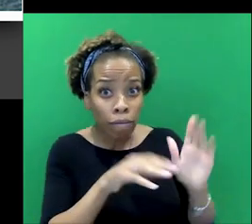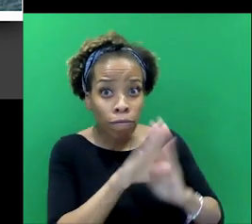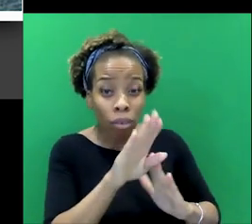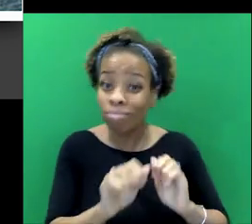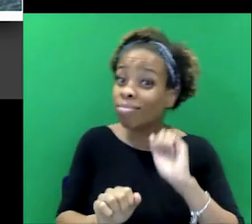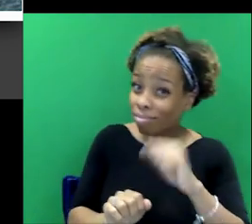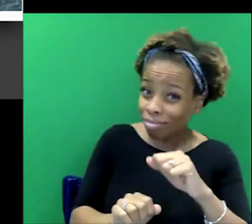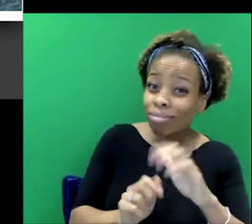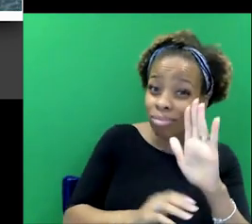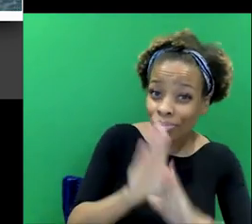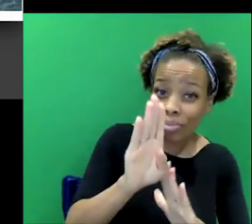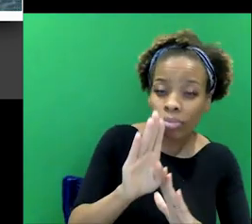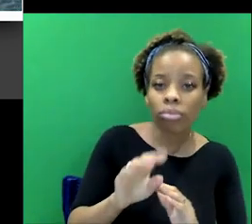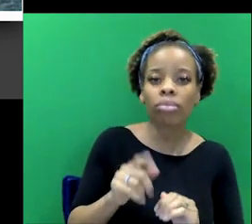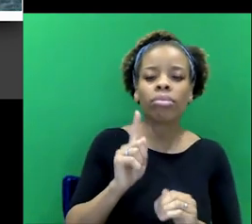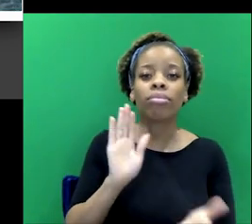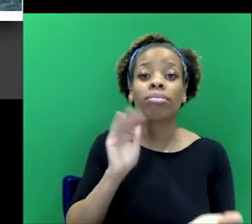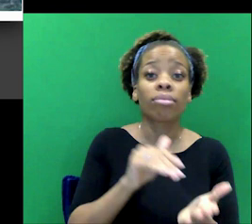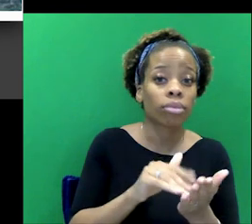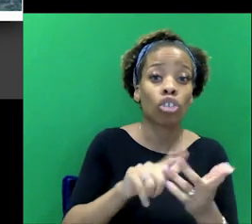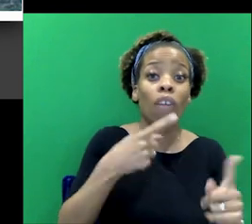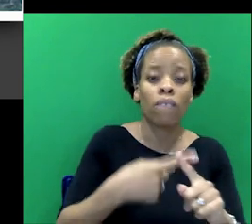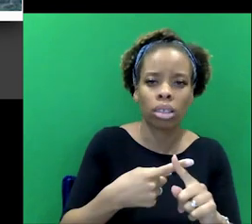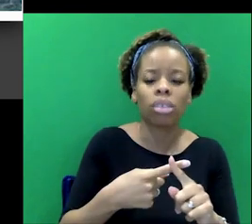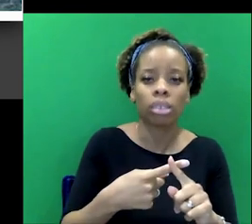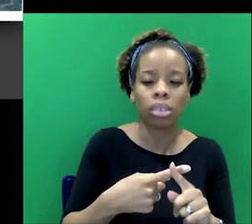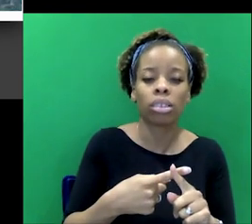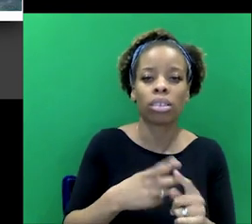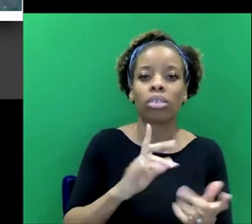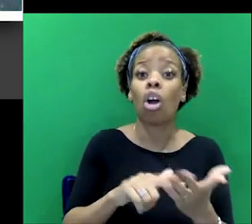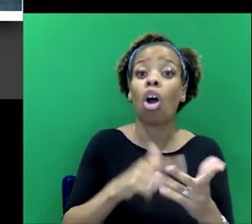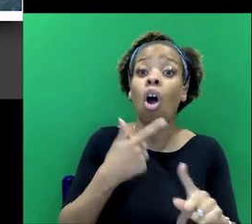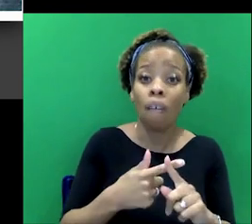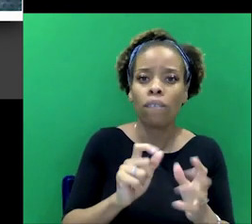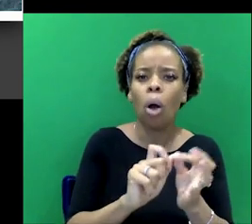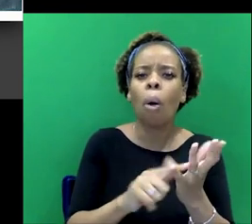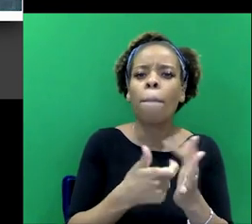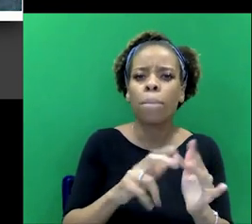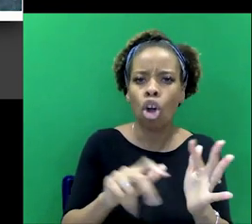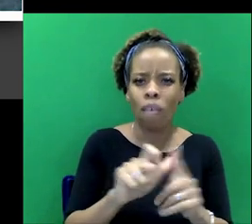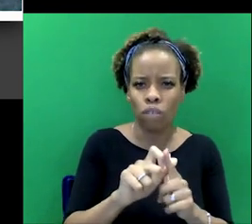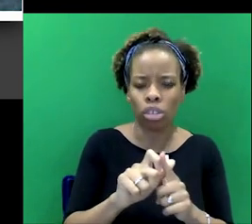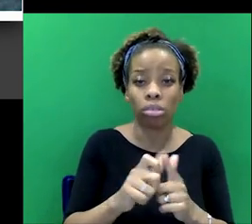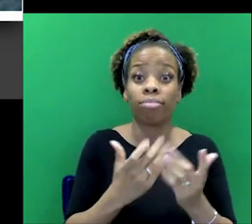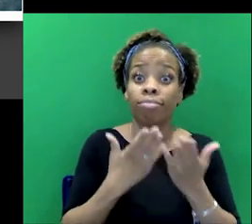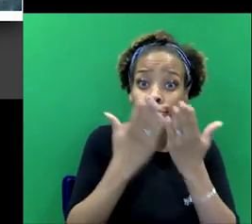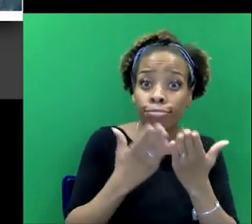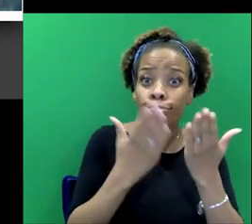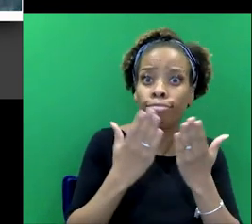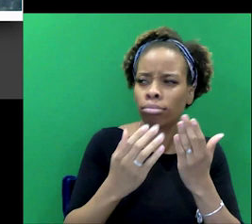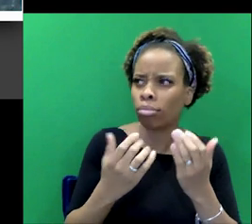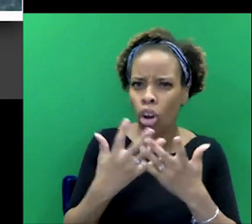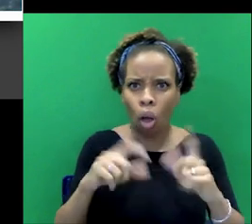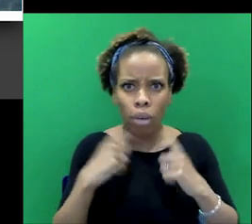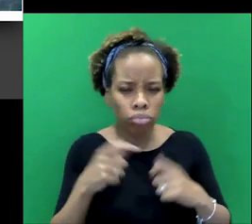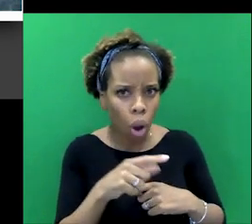he gets his curacy in Oxford, in Burford. And he's noticed by, you know, the other priests. So he's, he rises quite quickly.